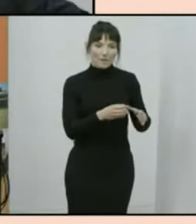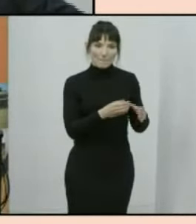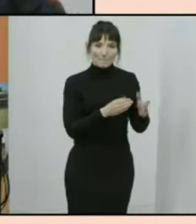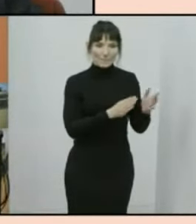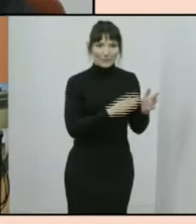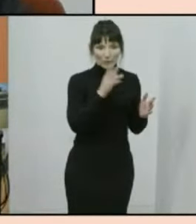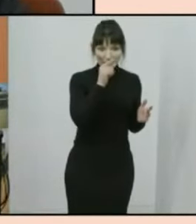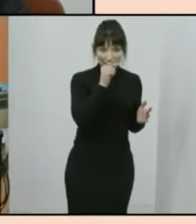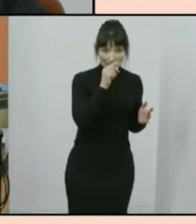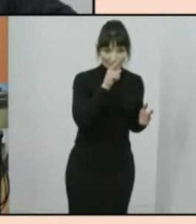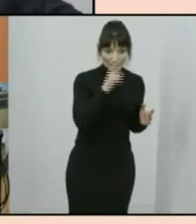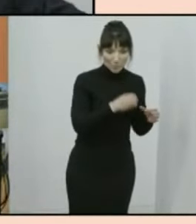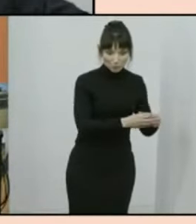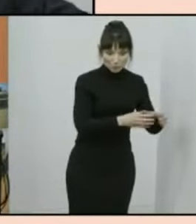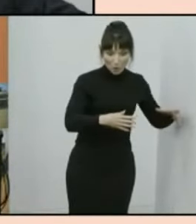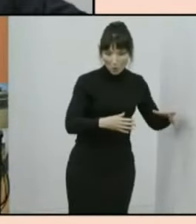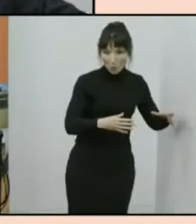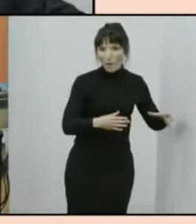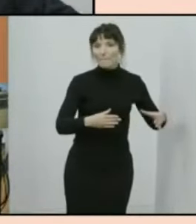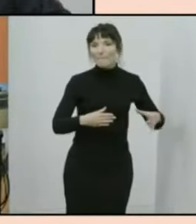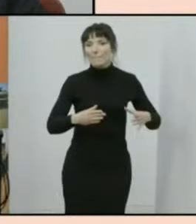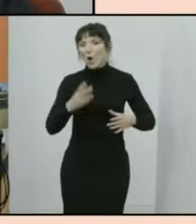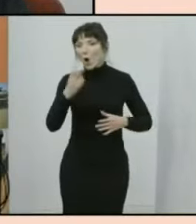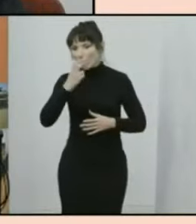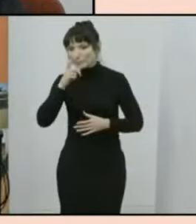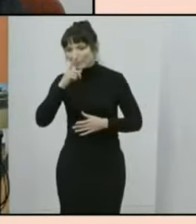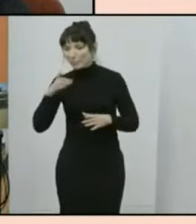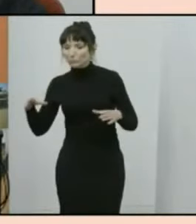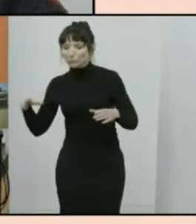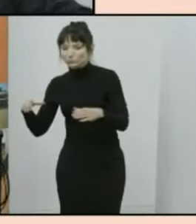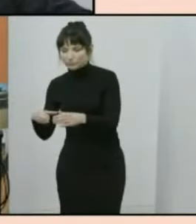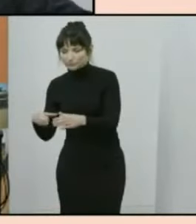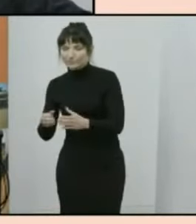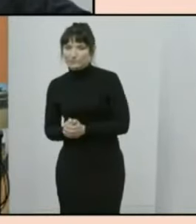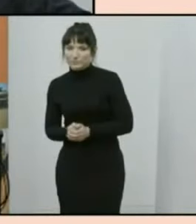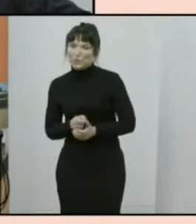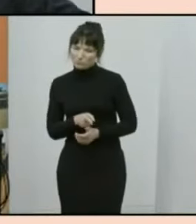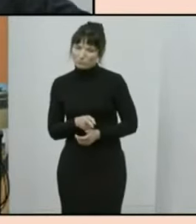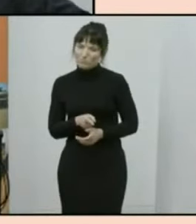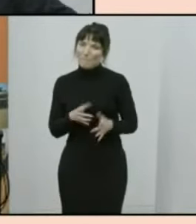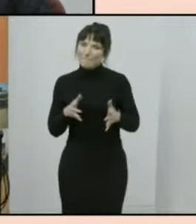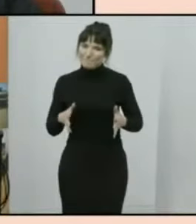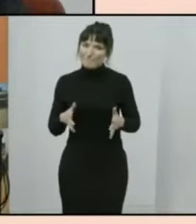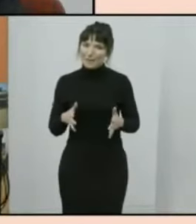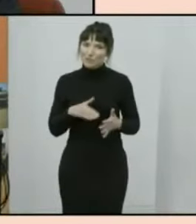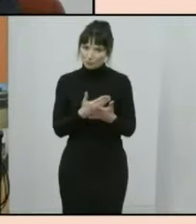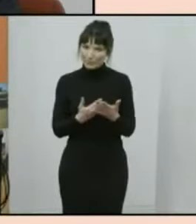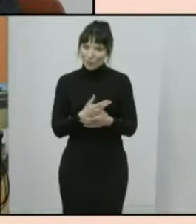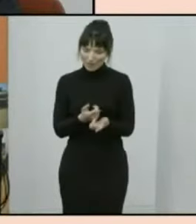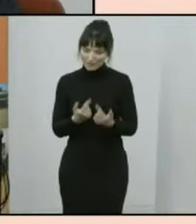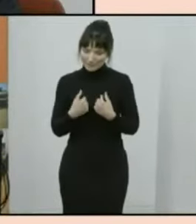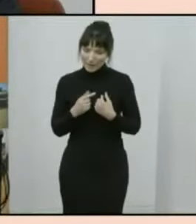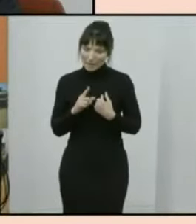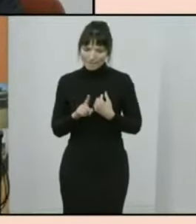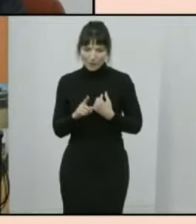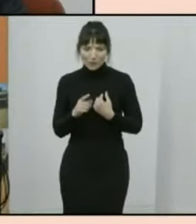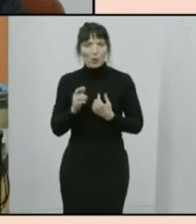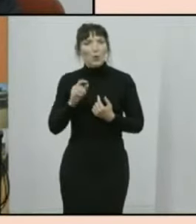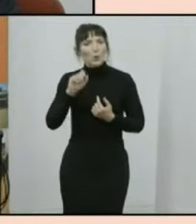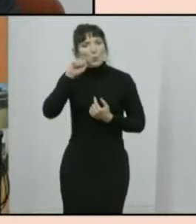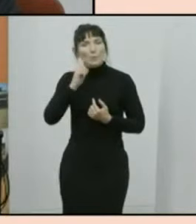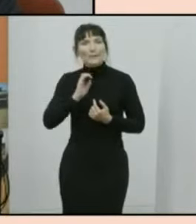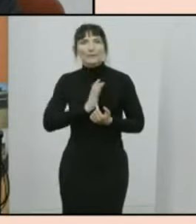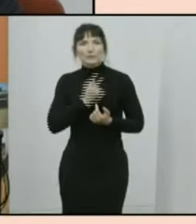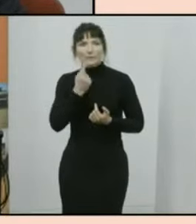of the demographics in the office too that that story particularly appealed to i think what's going to be really interesting is looking at the differences between